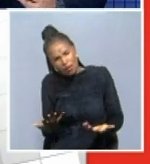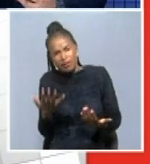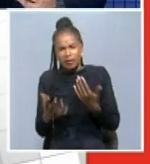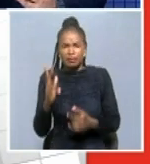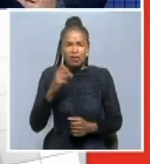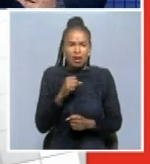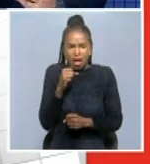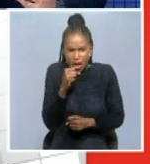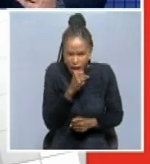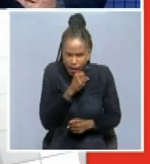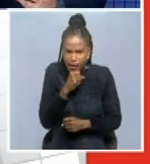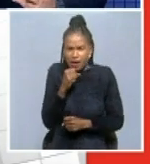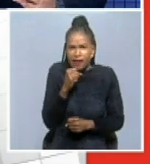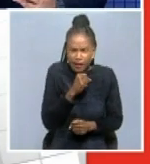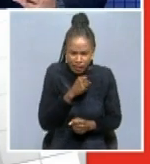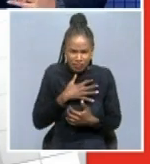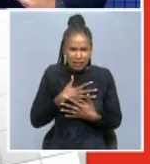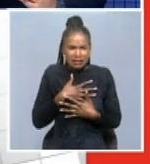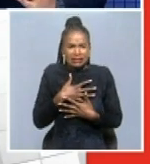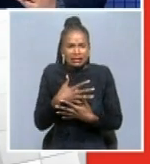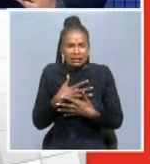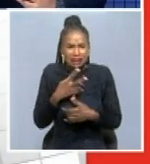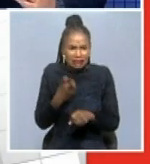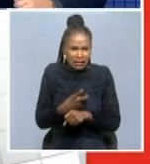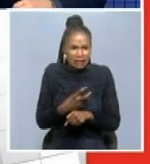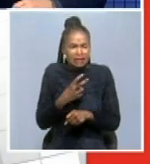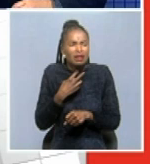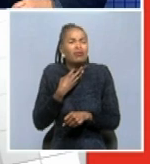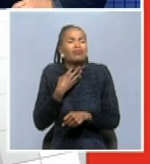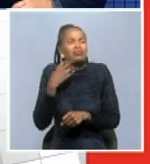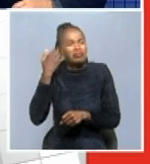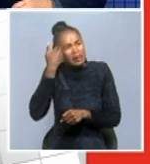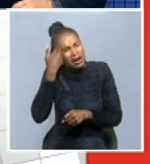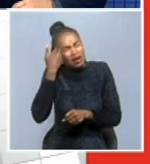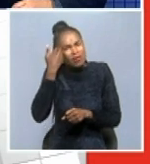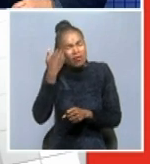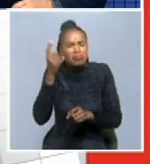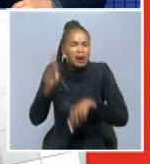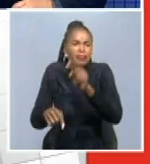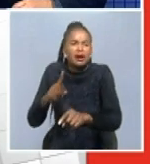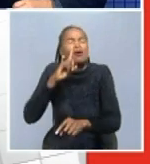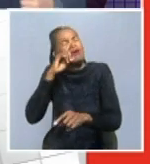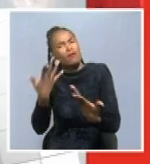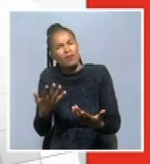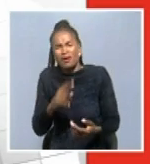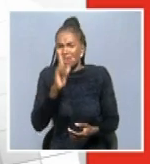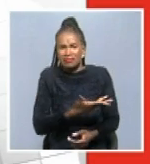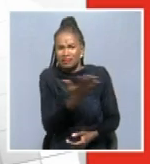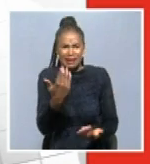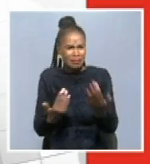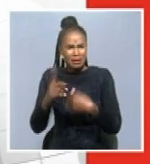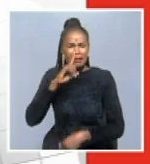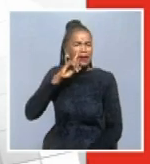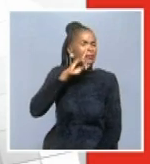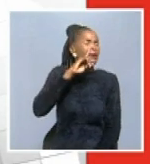symptoms, go to testing centers? What exactly is the criteria? Yes, the criteria, of